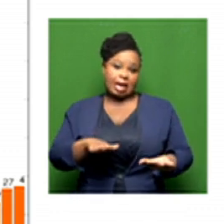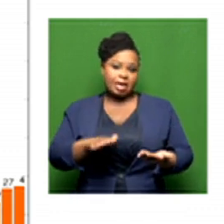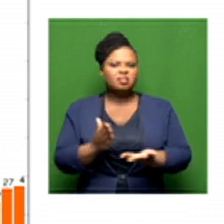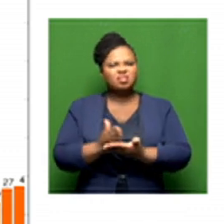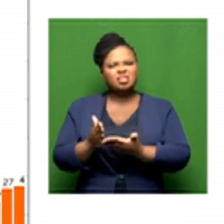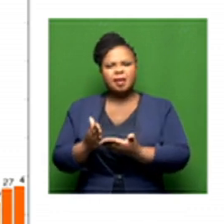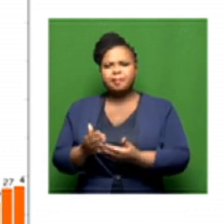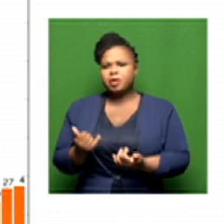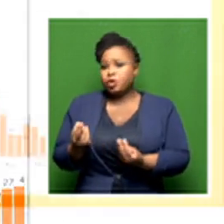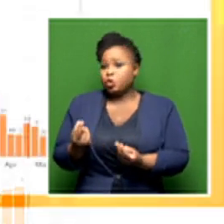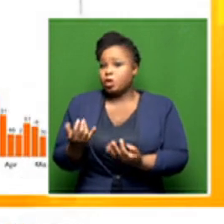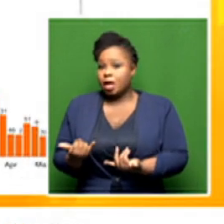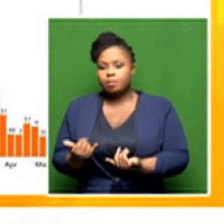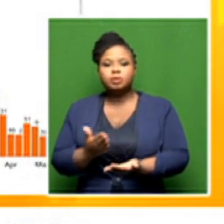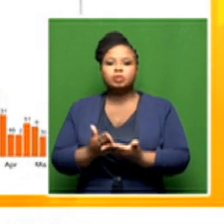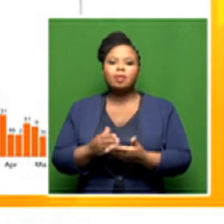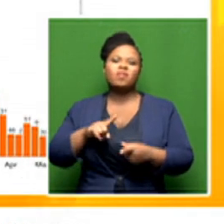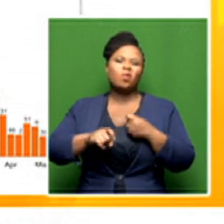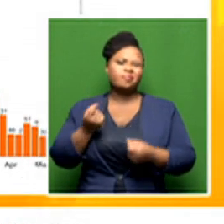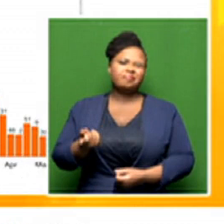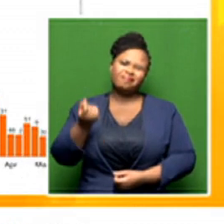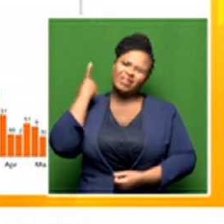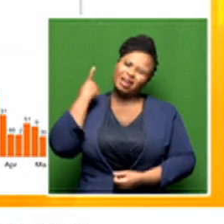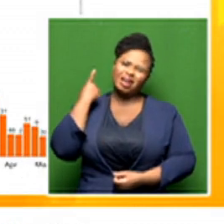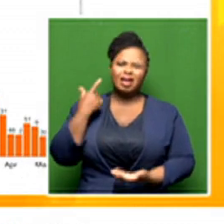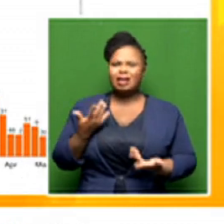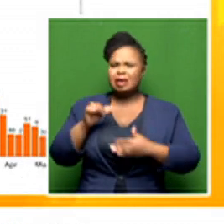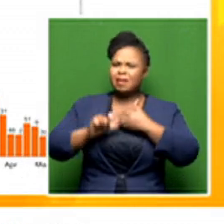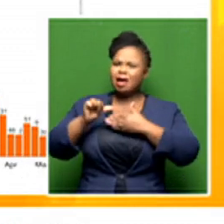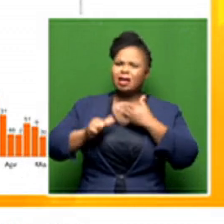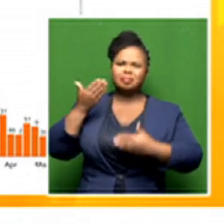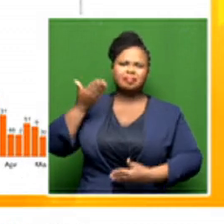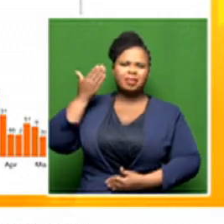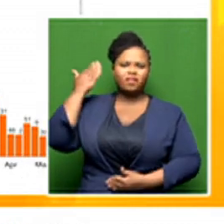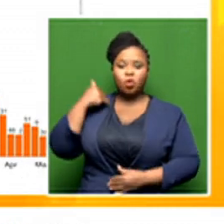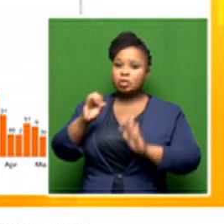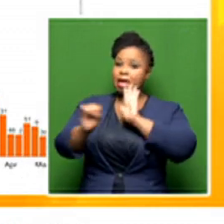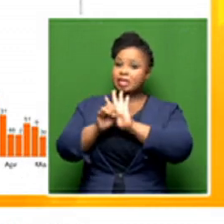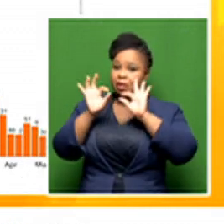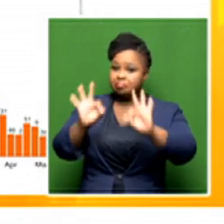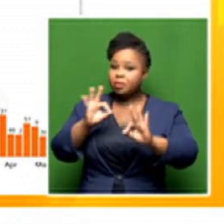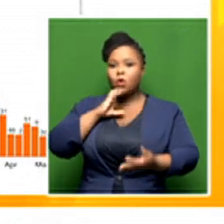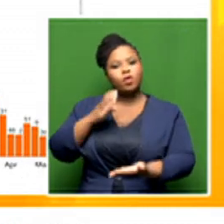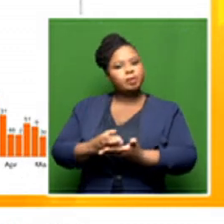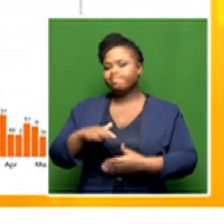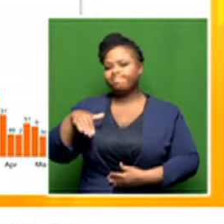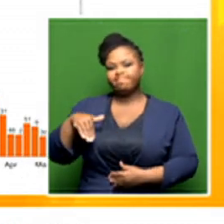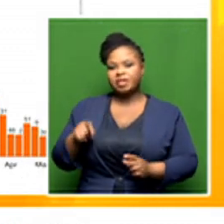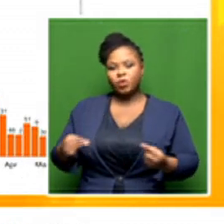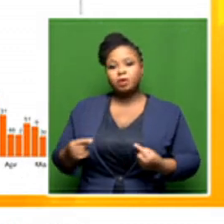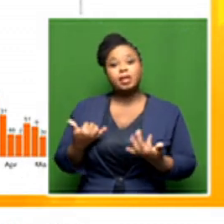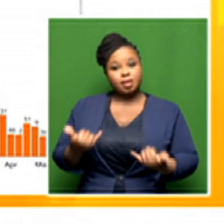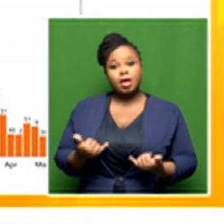previous weeks or even months prior, making it a bit difficult to read too much into this indicator right now. That being said,